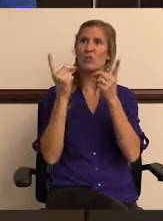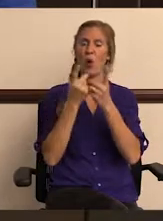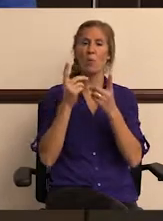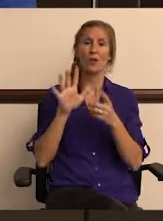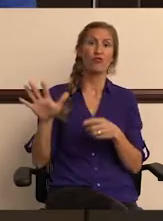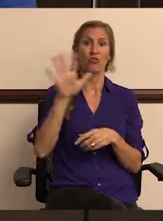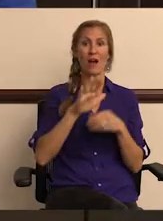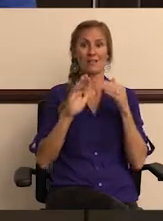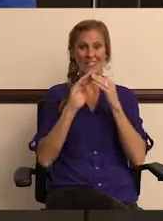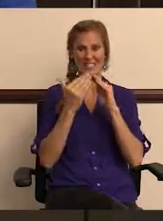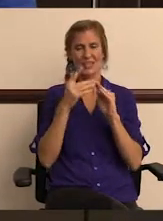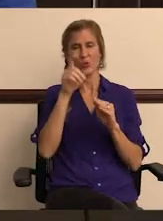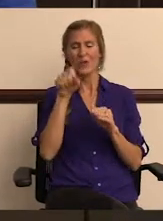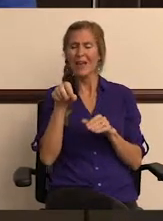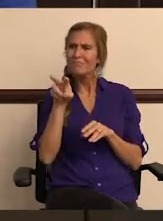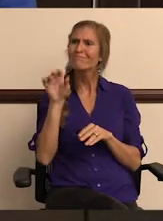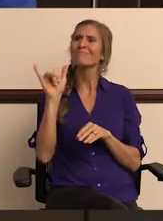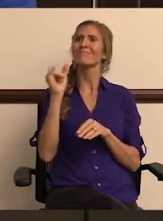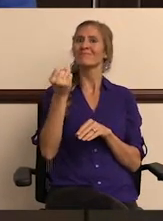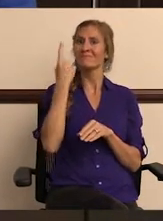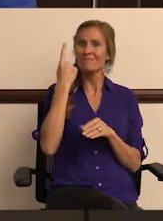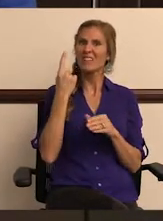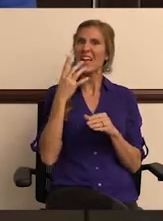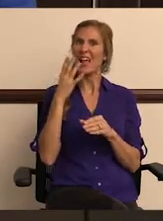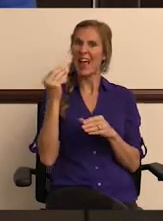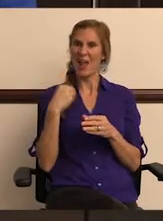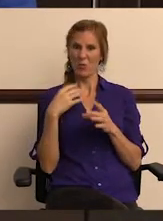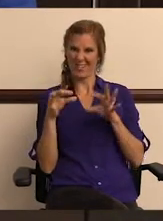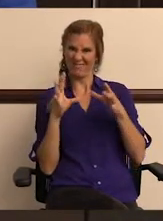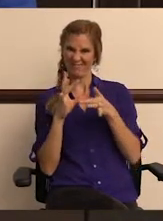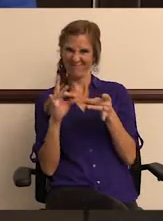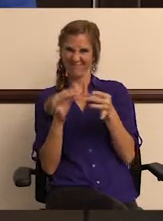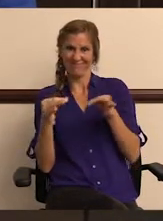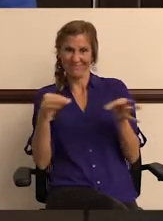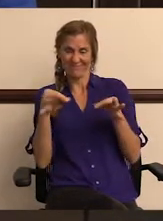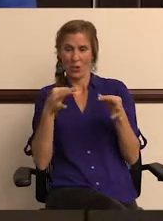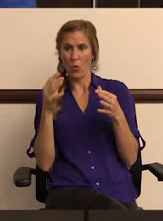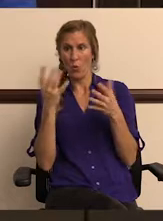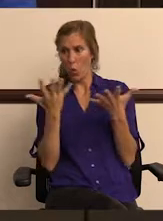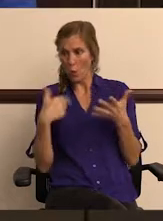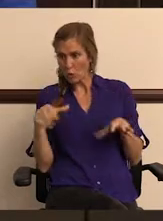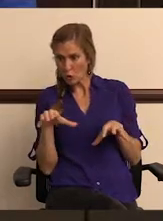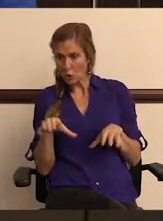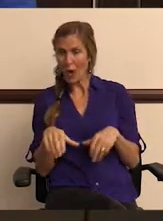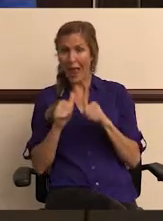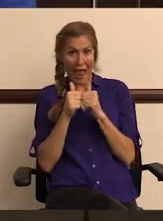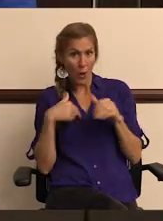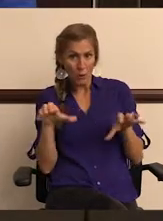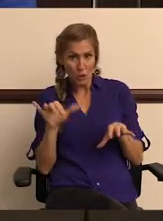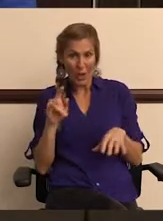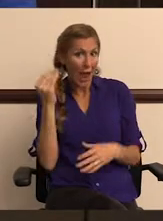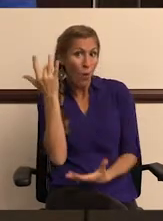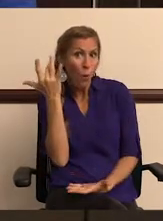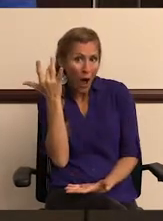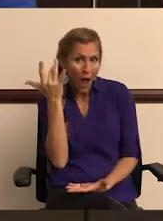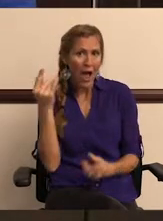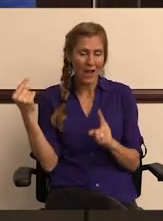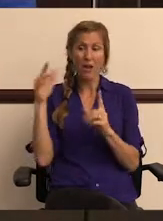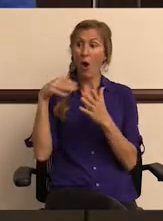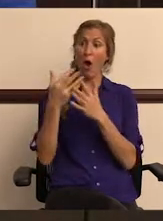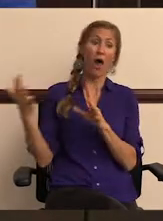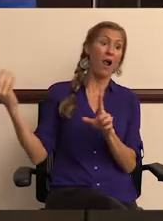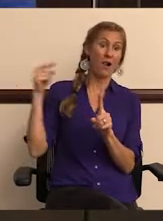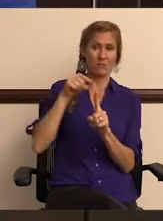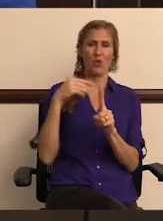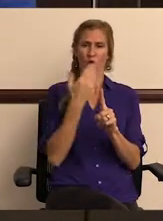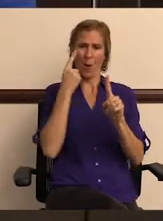department across the city. And it's so you can understand and we can communicate what we're doing, how we're doing it, and why we're doing it. And